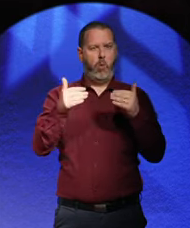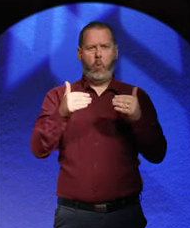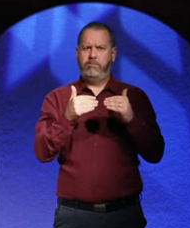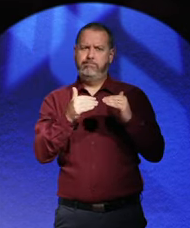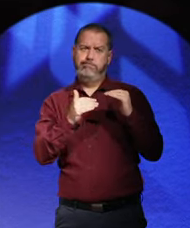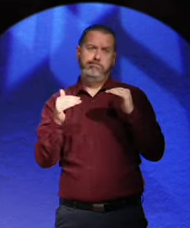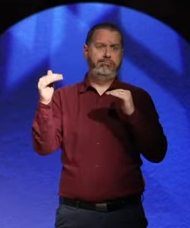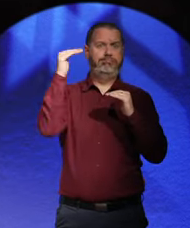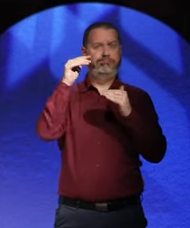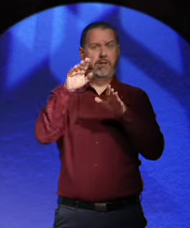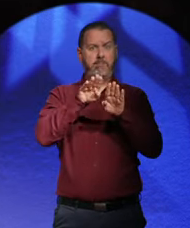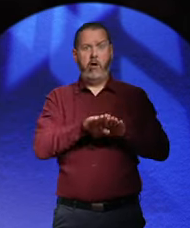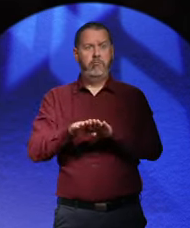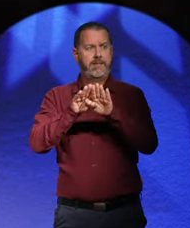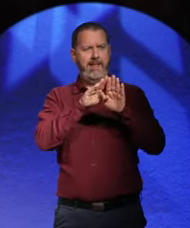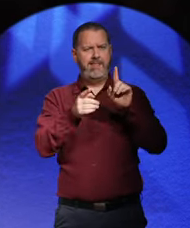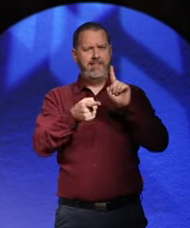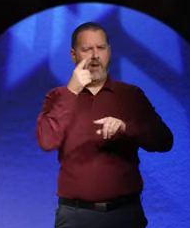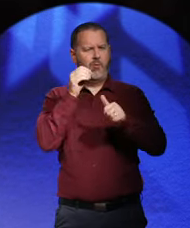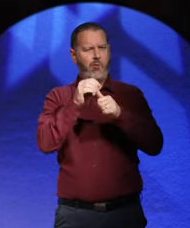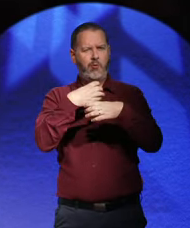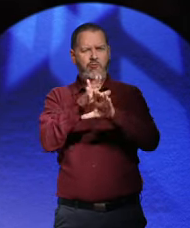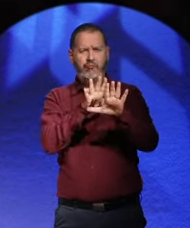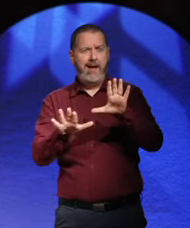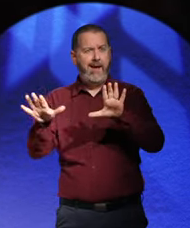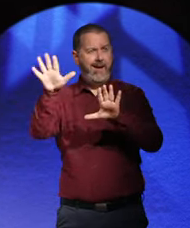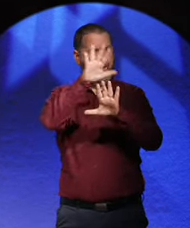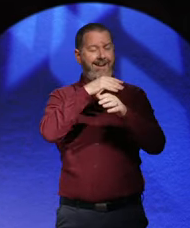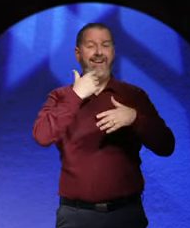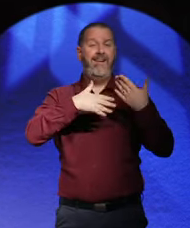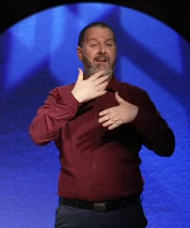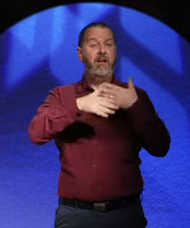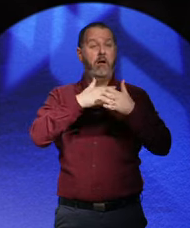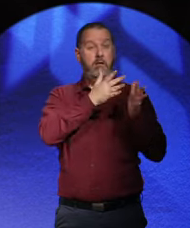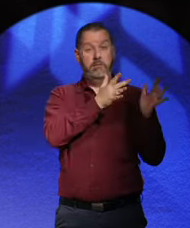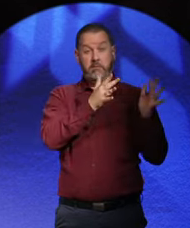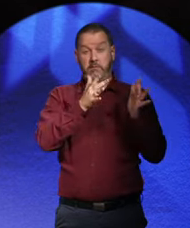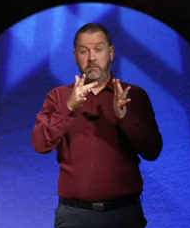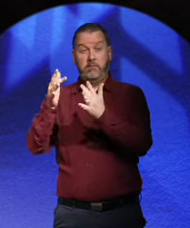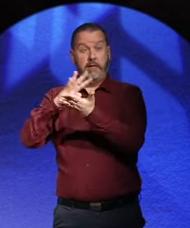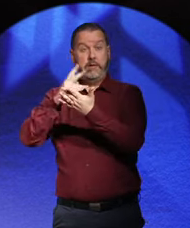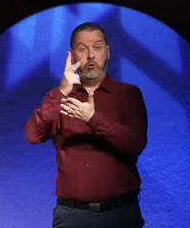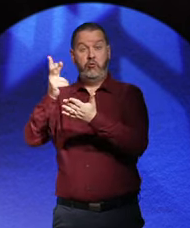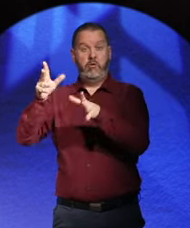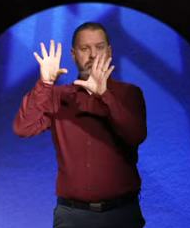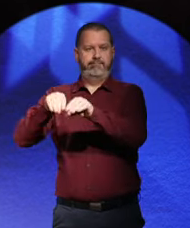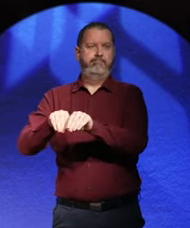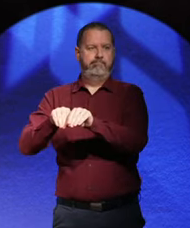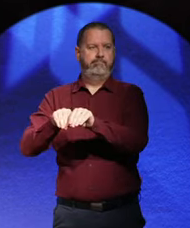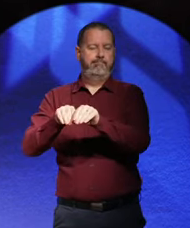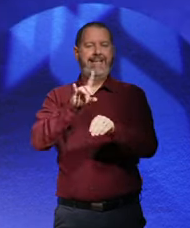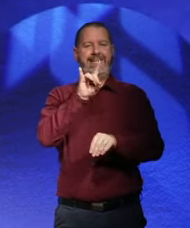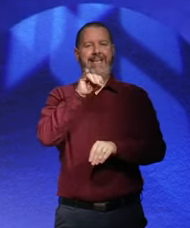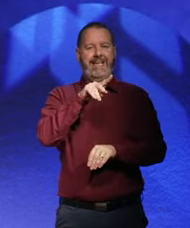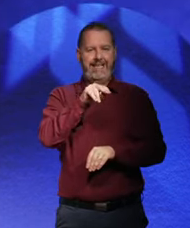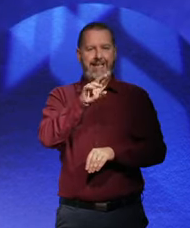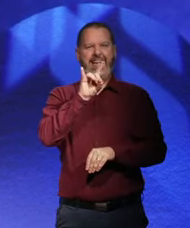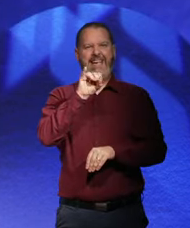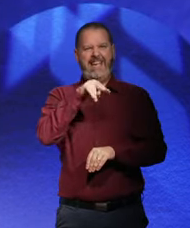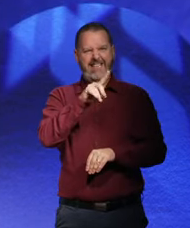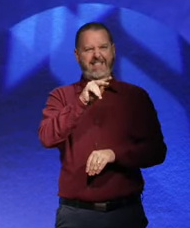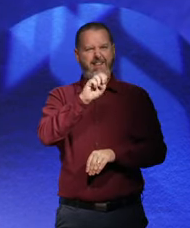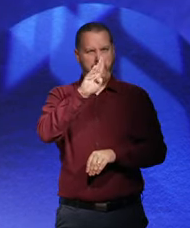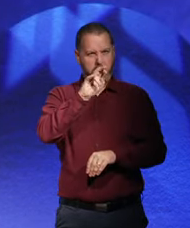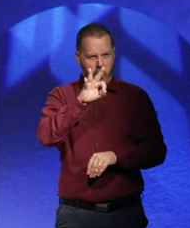ways. And this is snuffed out, really, in 1933 by Hindenburg appointing Hitler